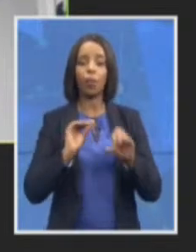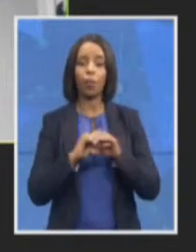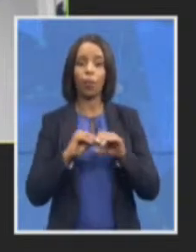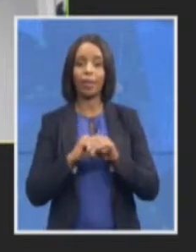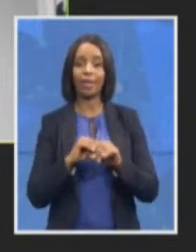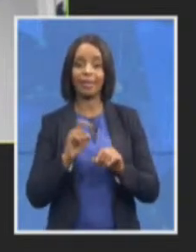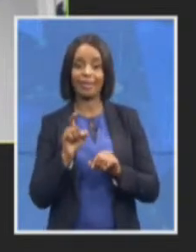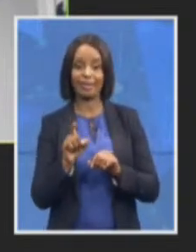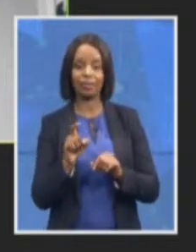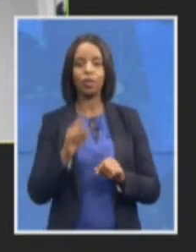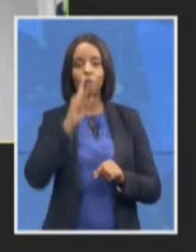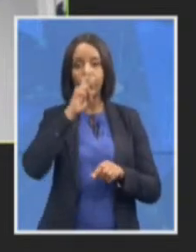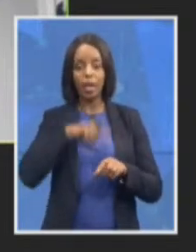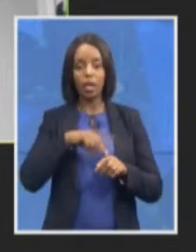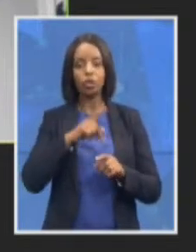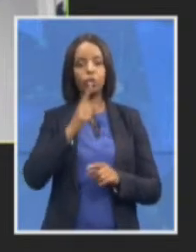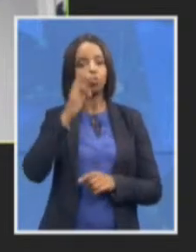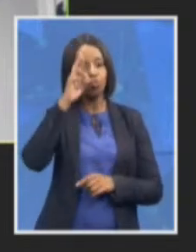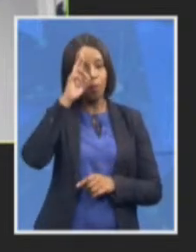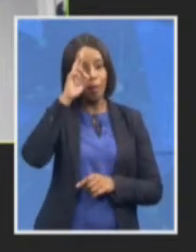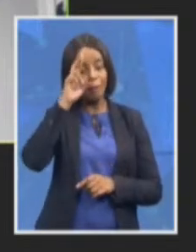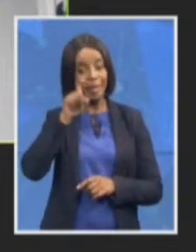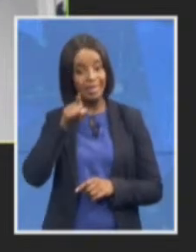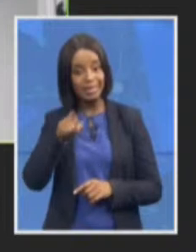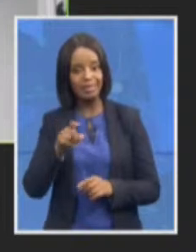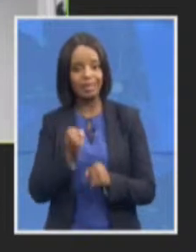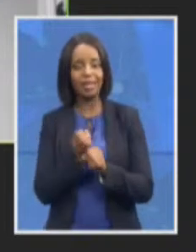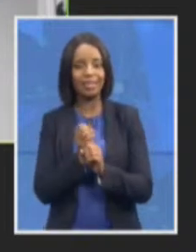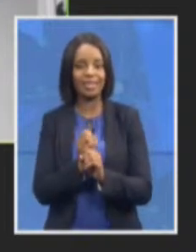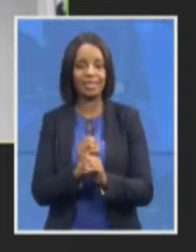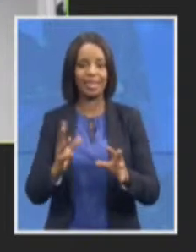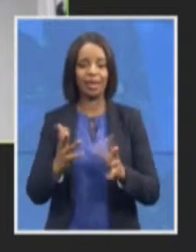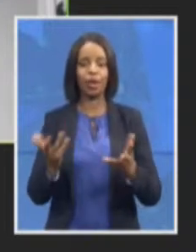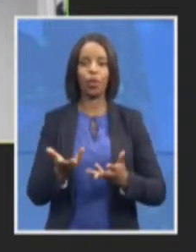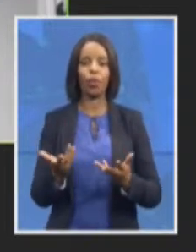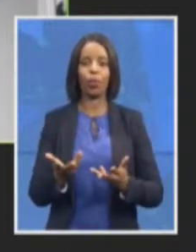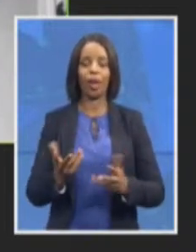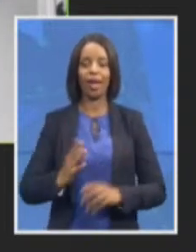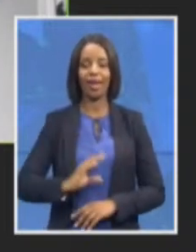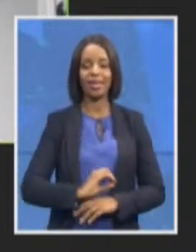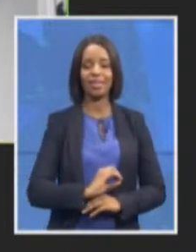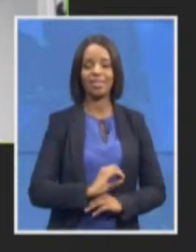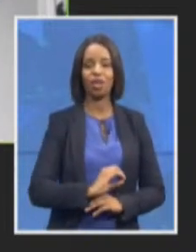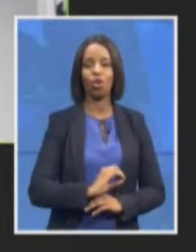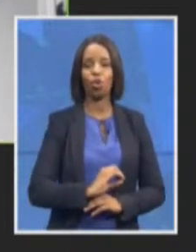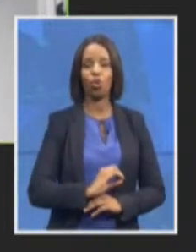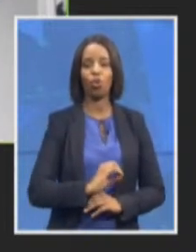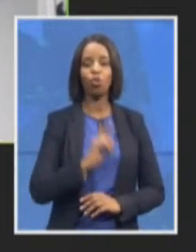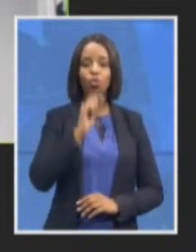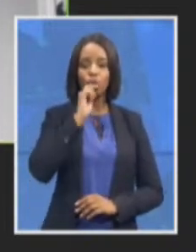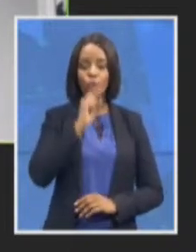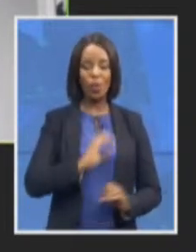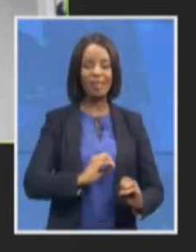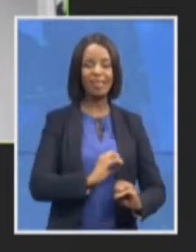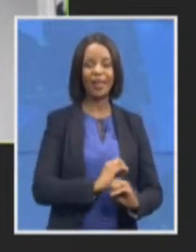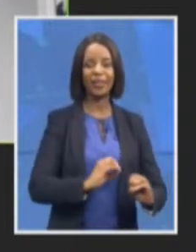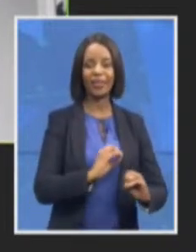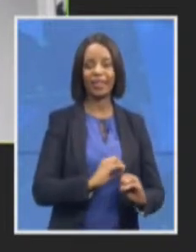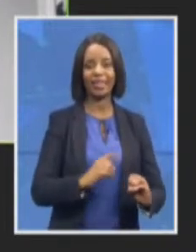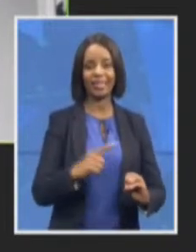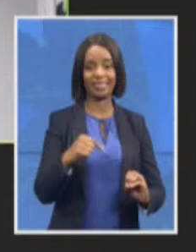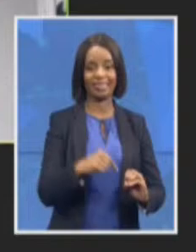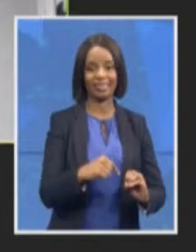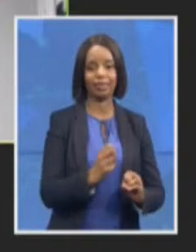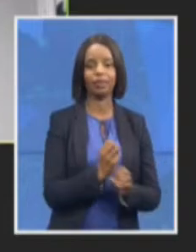at zero it was absolutely nothing and we still have a long way to go